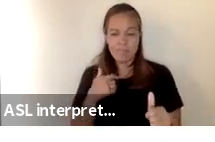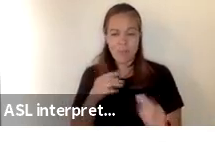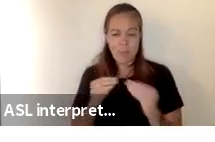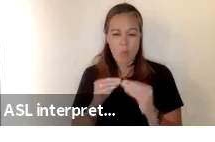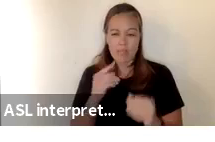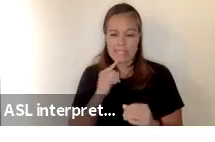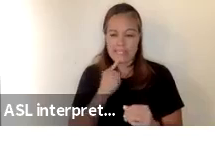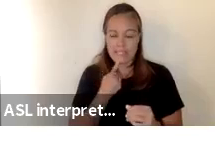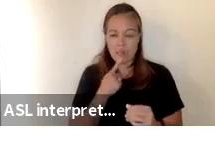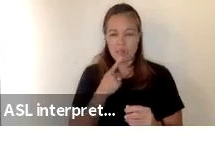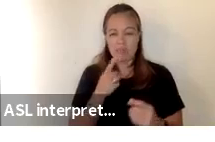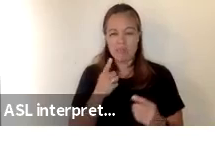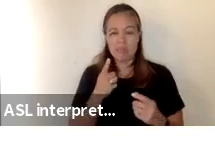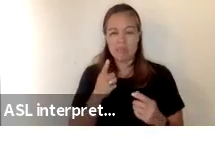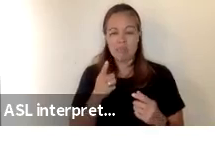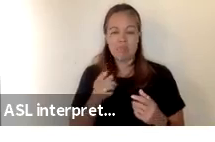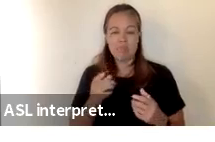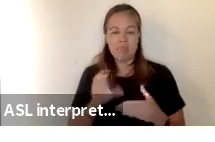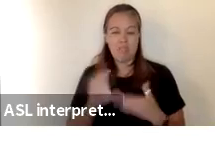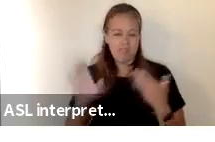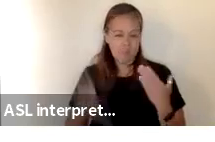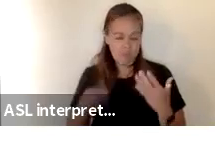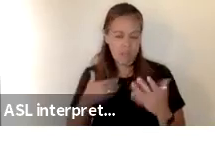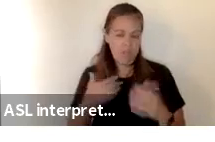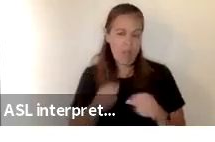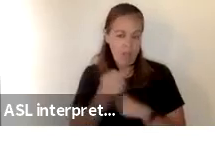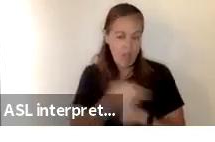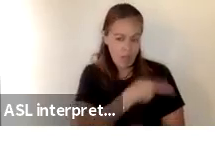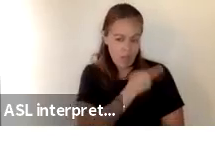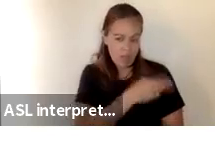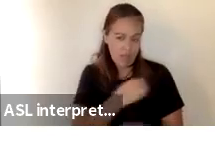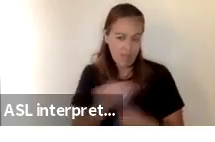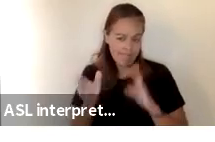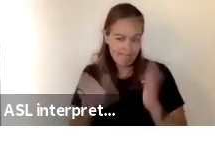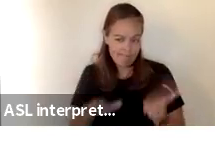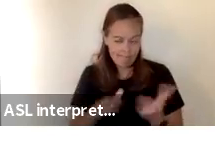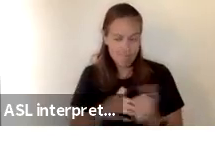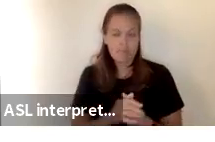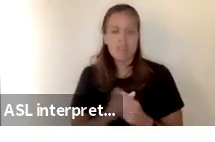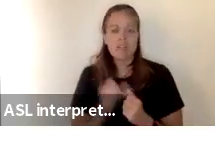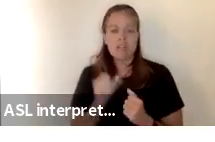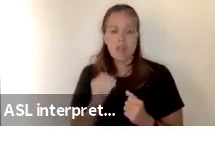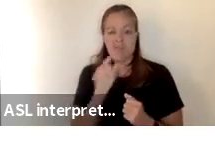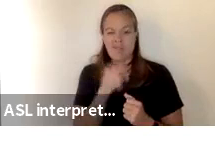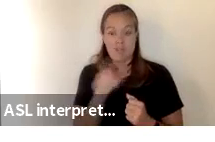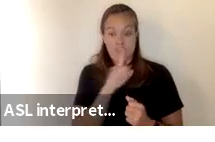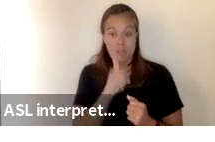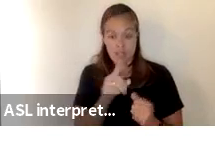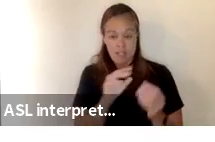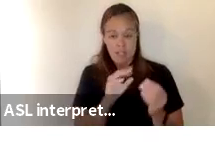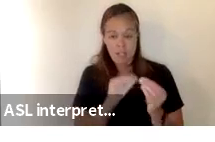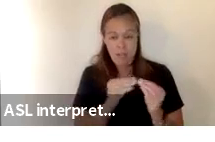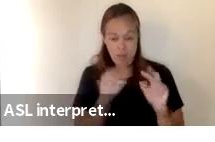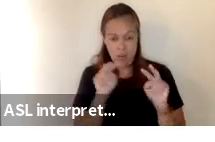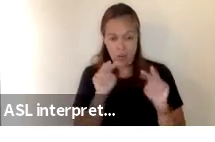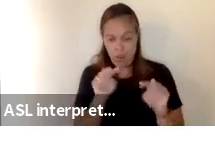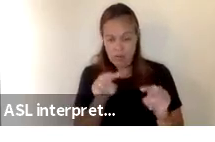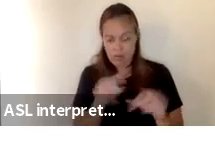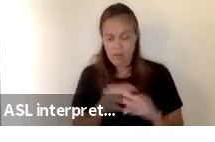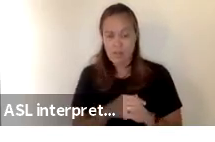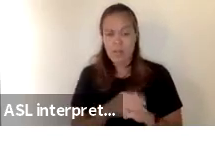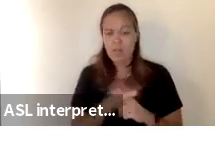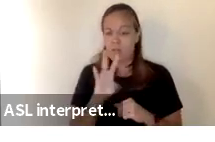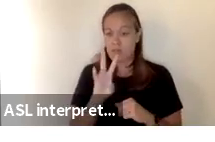serious consequences of hospitalization vaccination and death so this is really the number to watch but we have